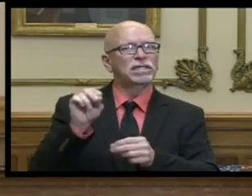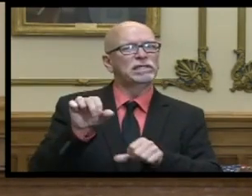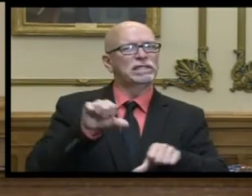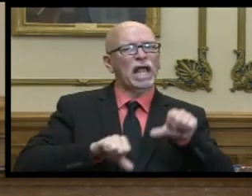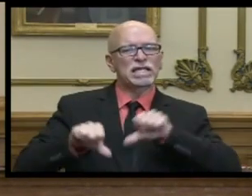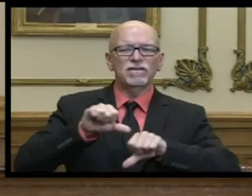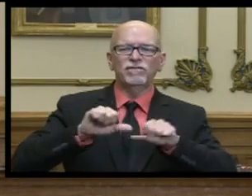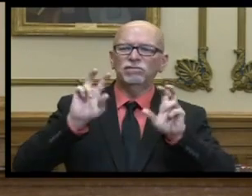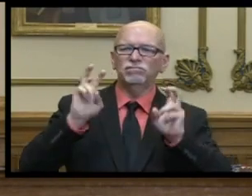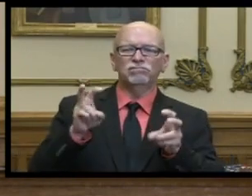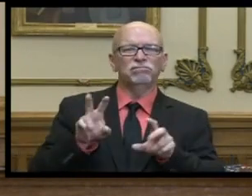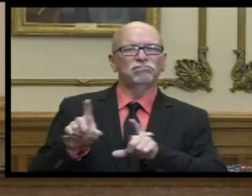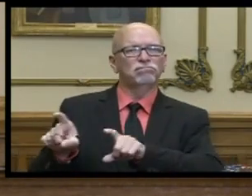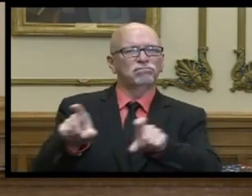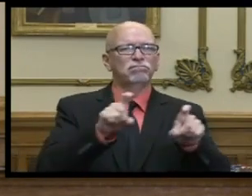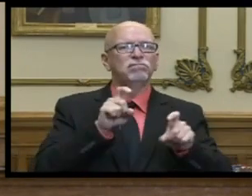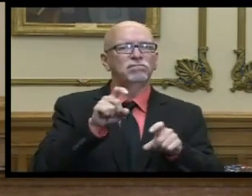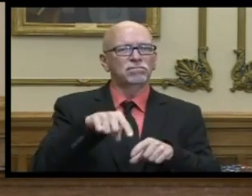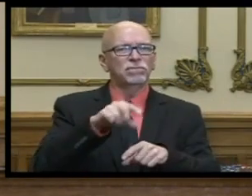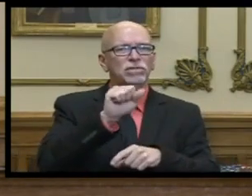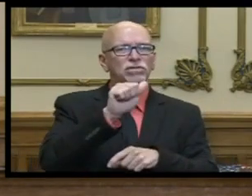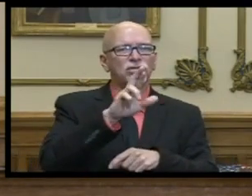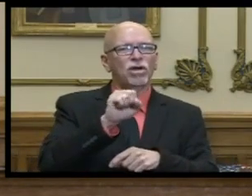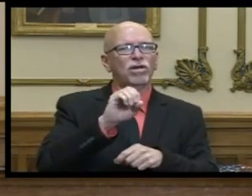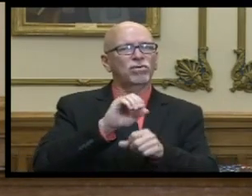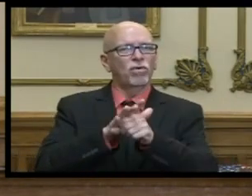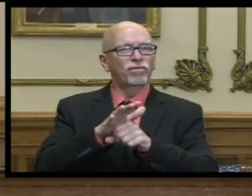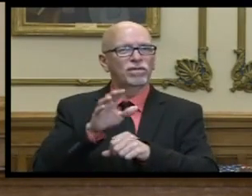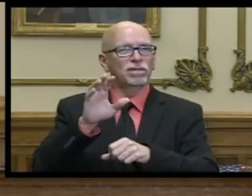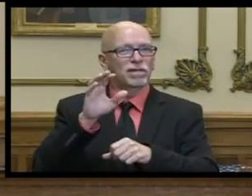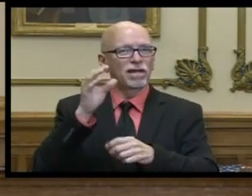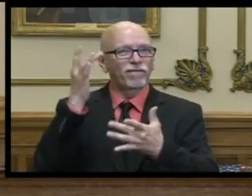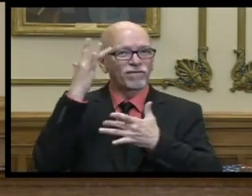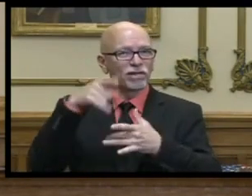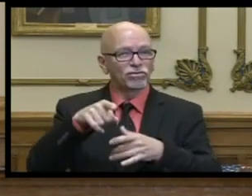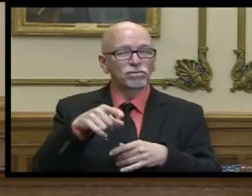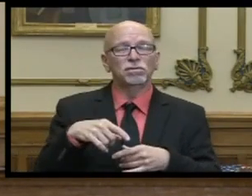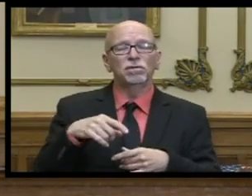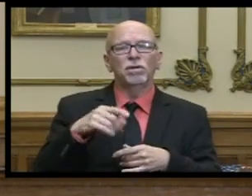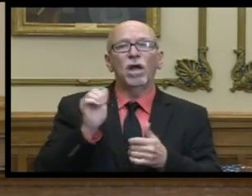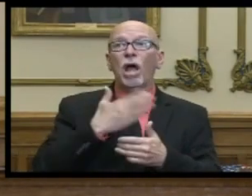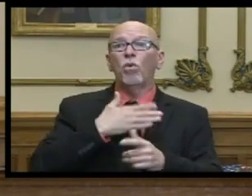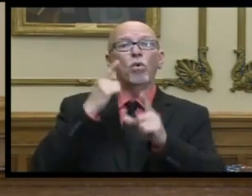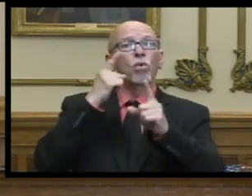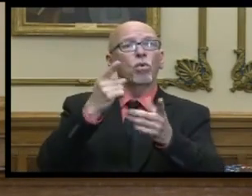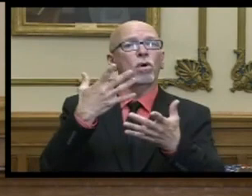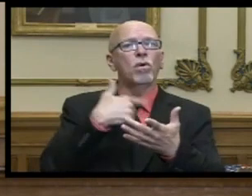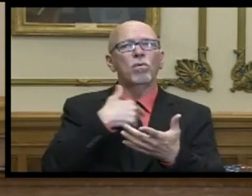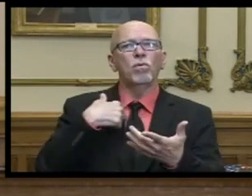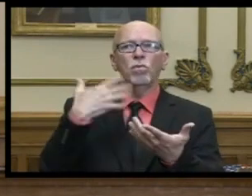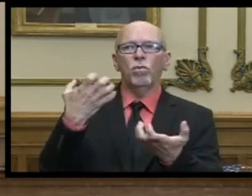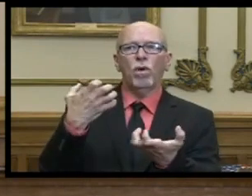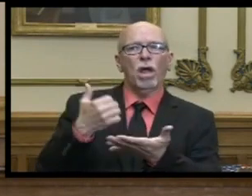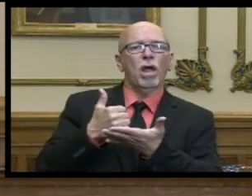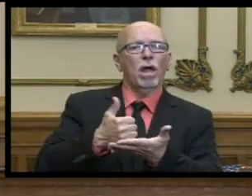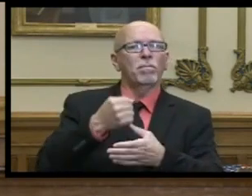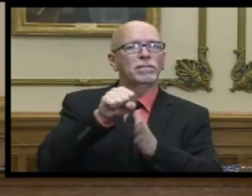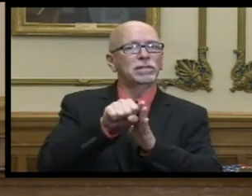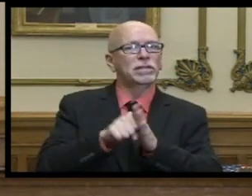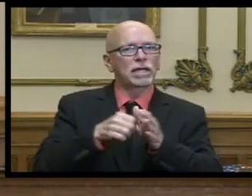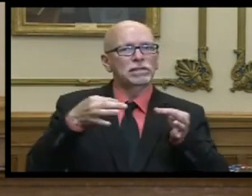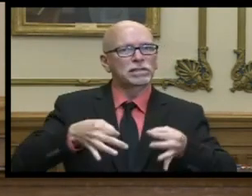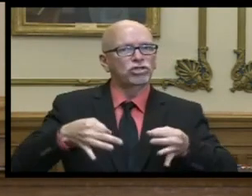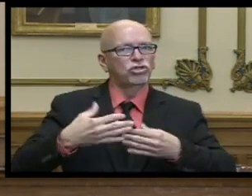examining the sars cov2 infections with the ultimate goal of helping to inform state decisions